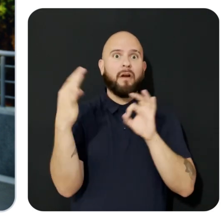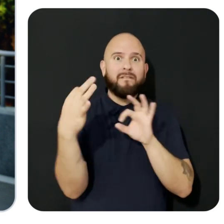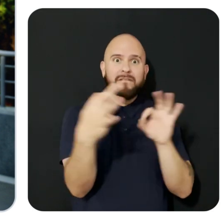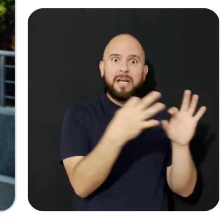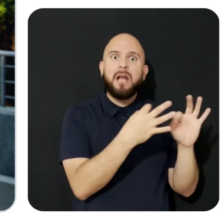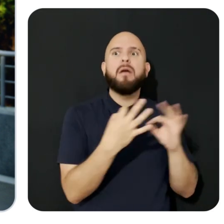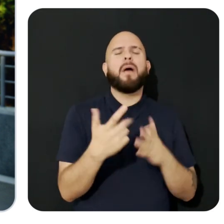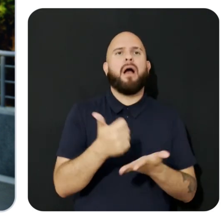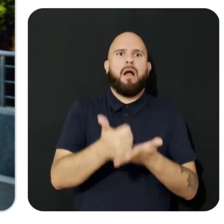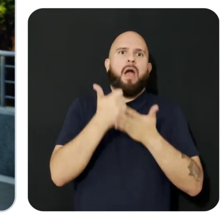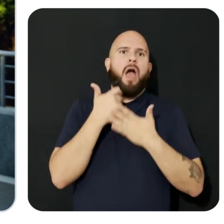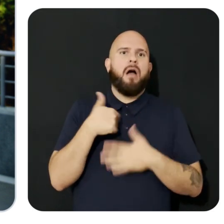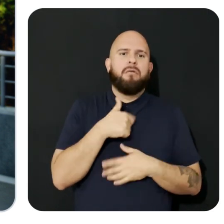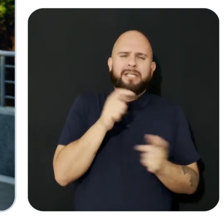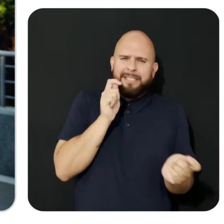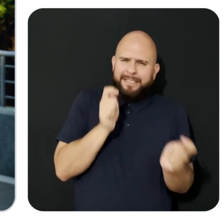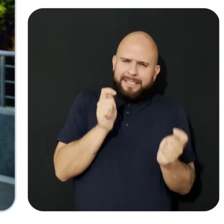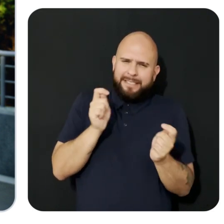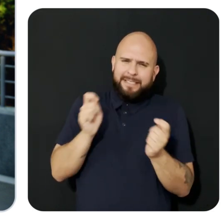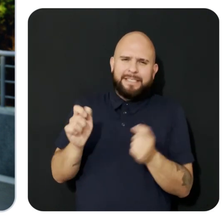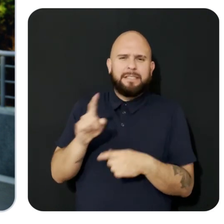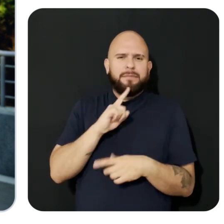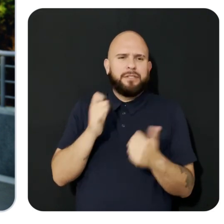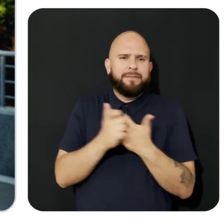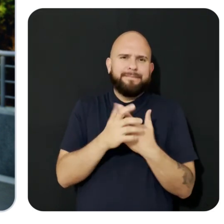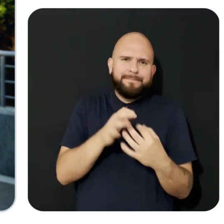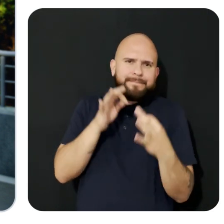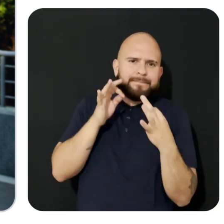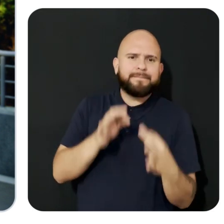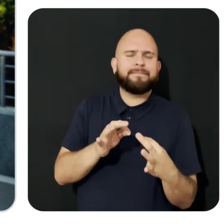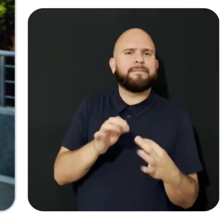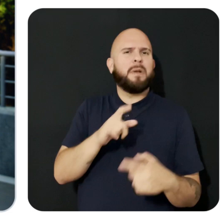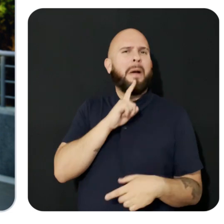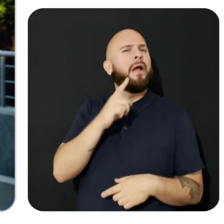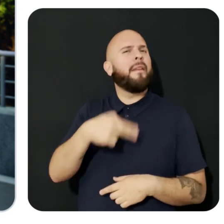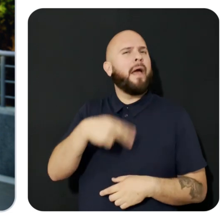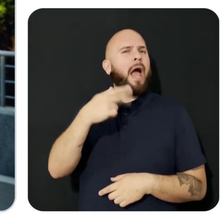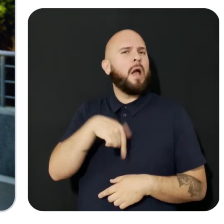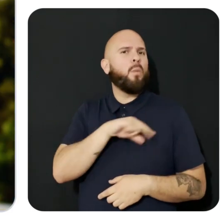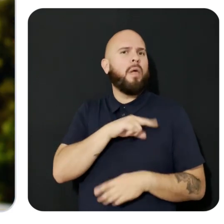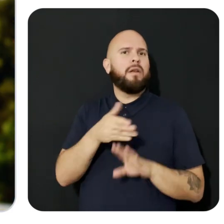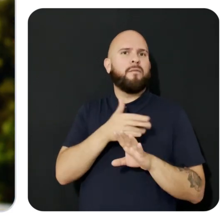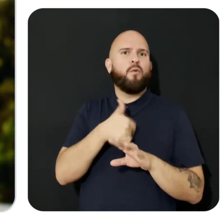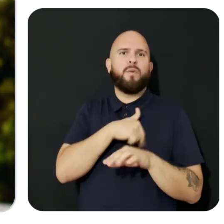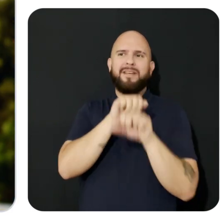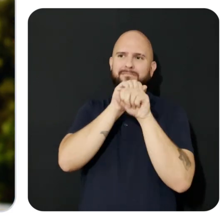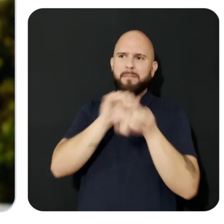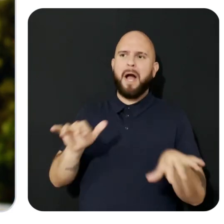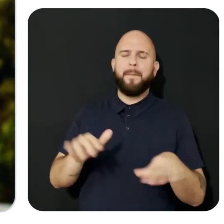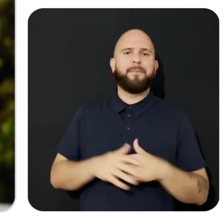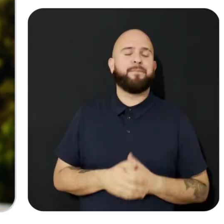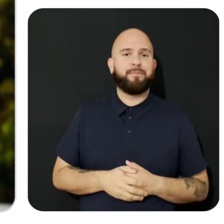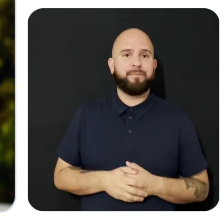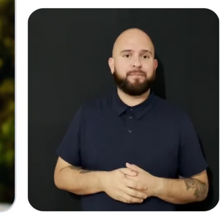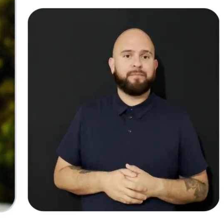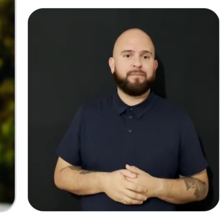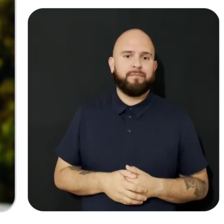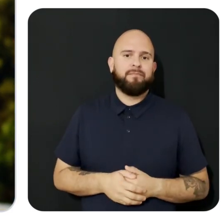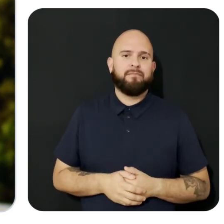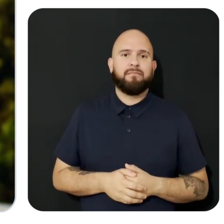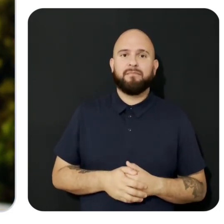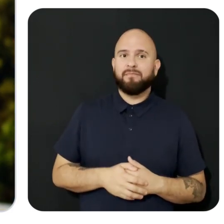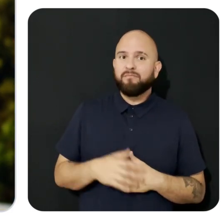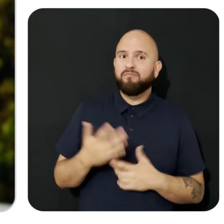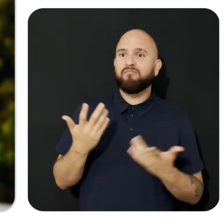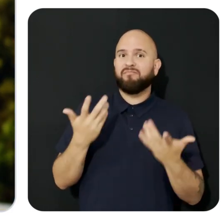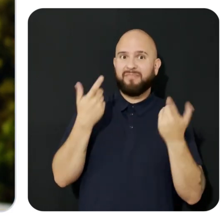-tune the product samples and documentation and ensure they were high quality before going broader. We found that even those without a background